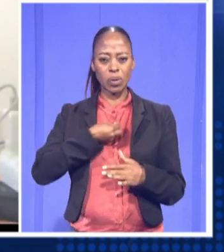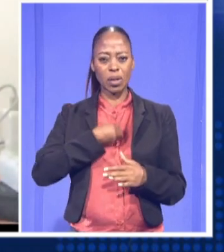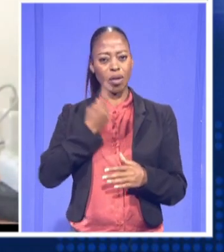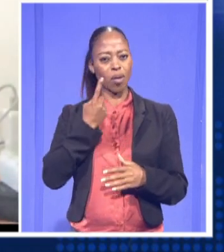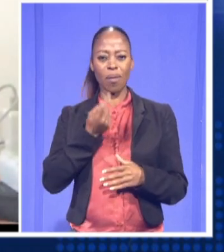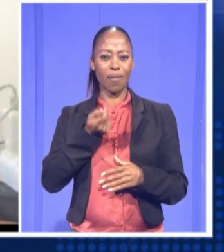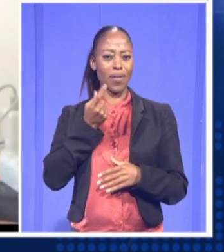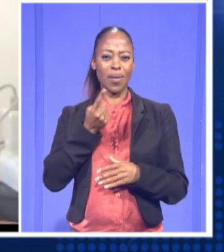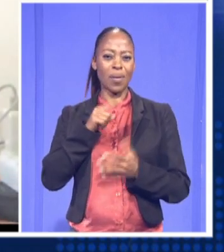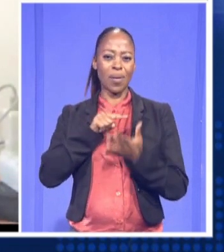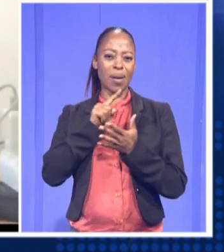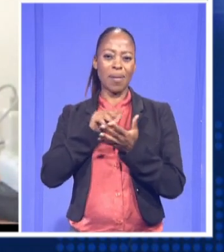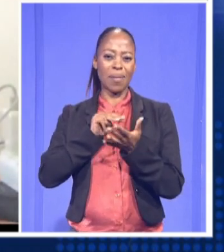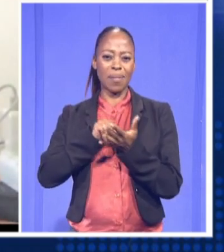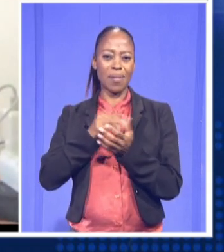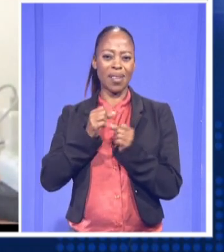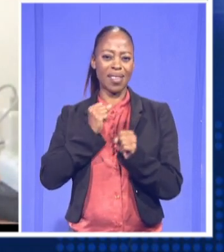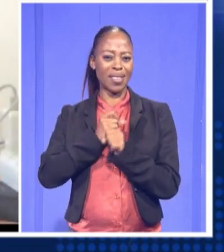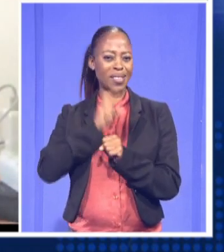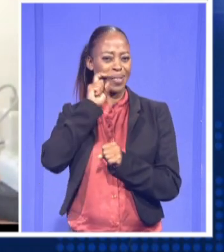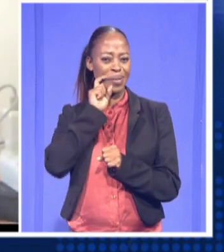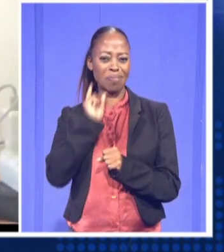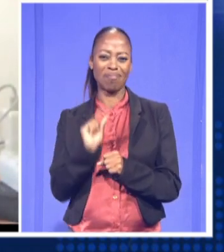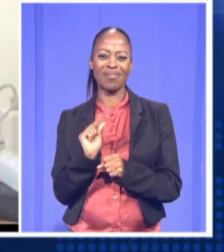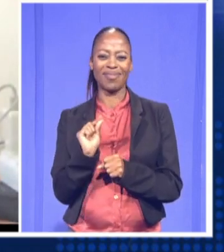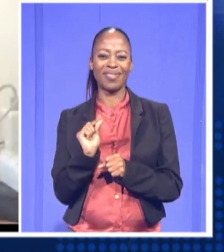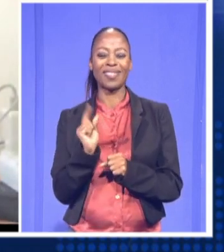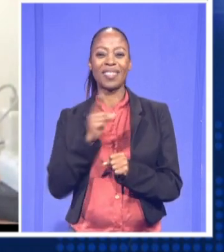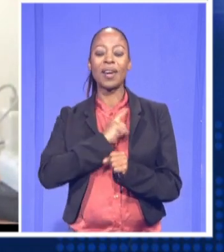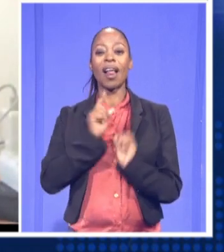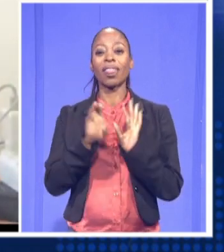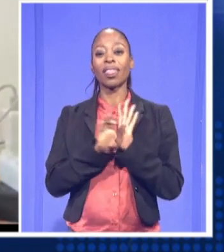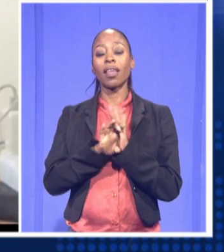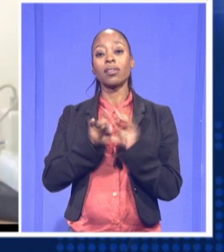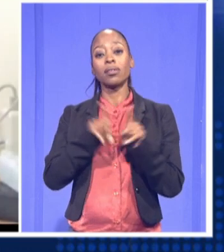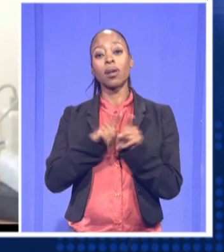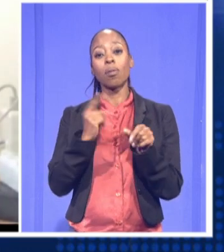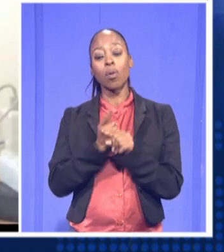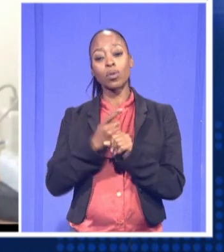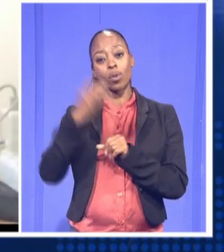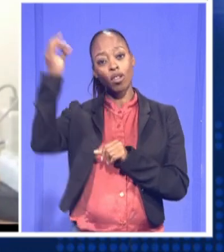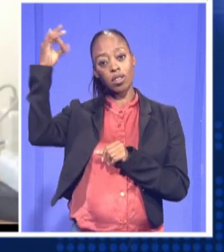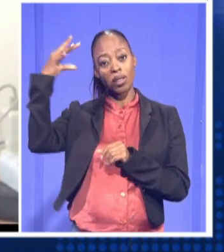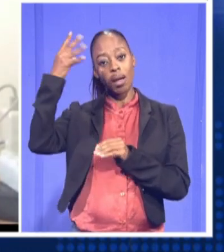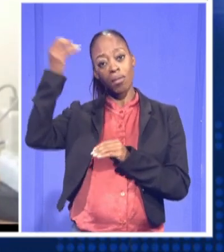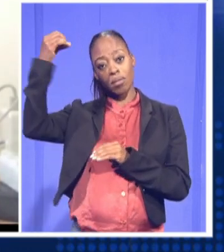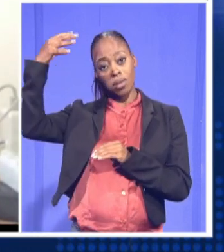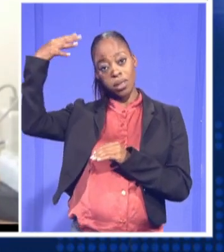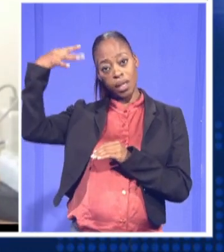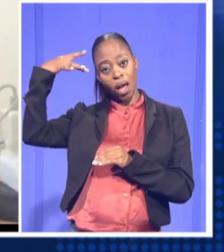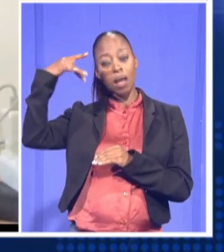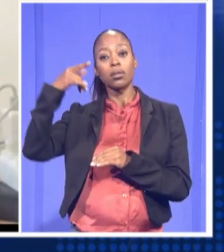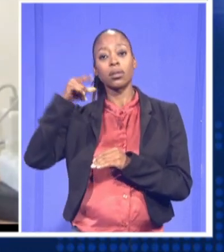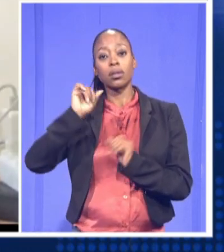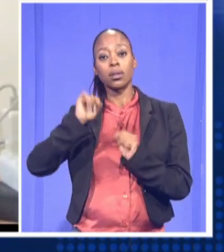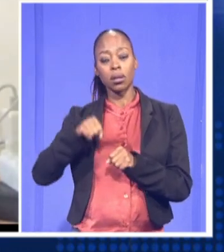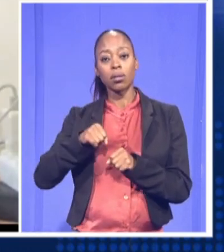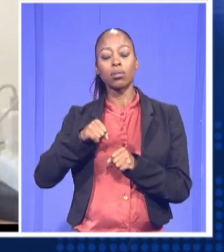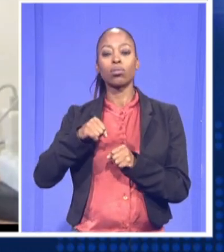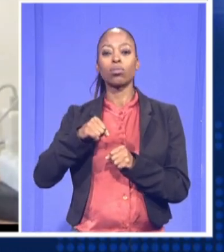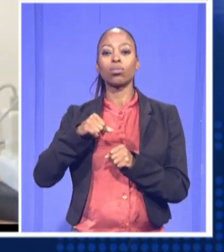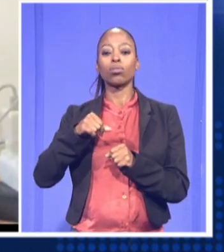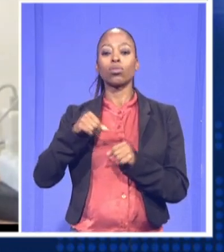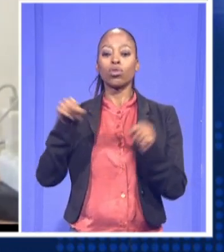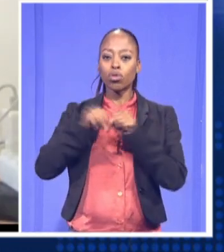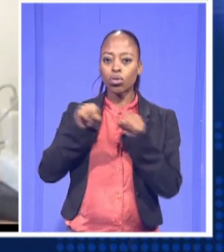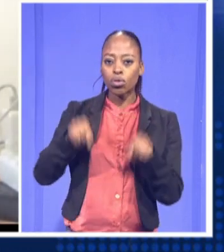a few million years old. But if we look at the example of what we know as a star, our sun, right? Obviously, a solar system and